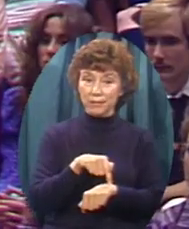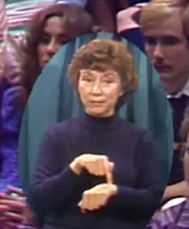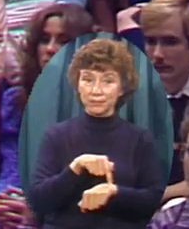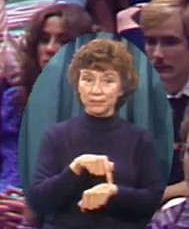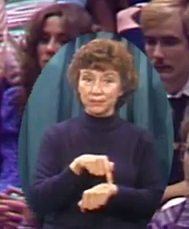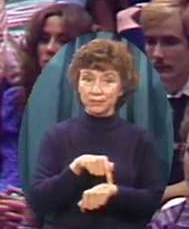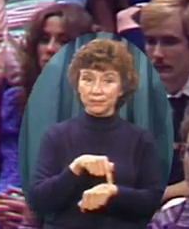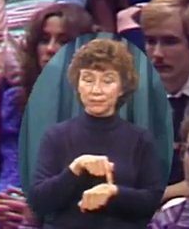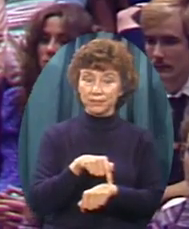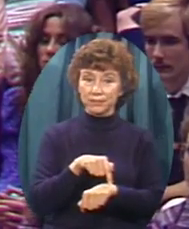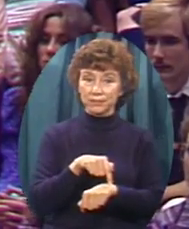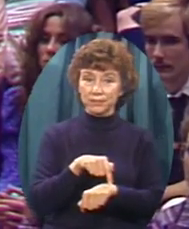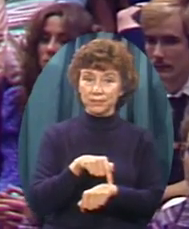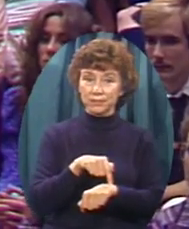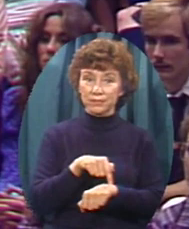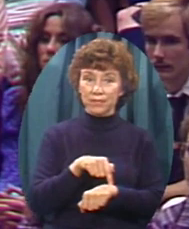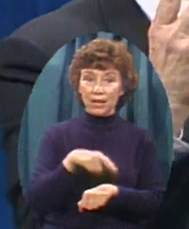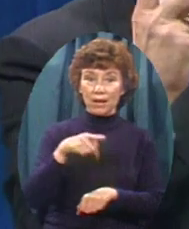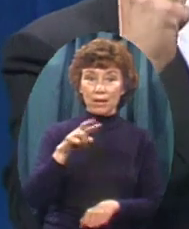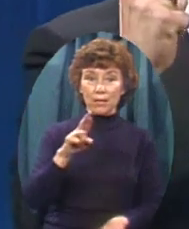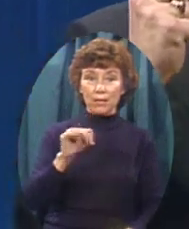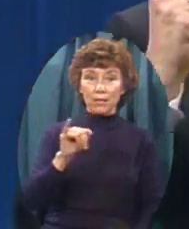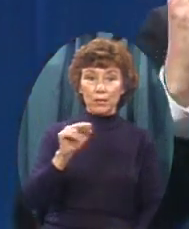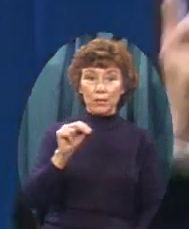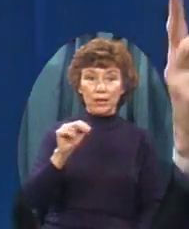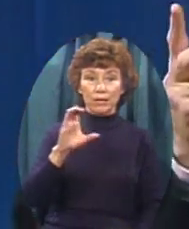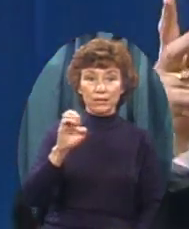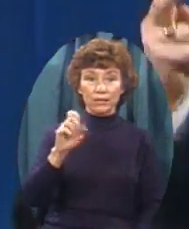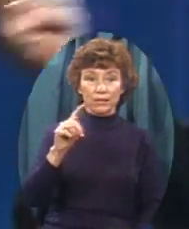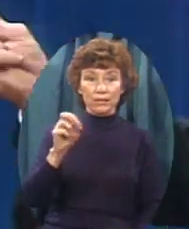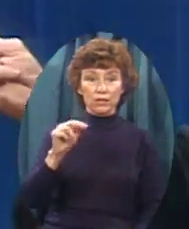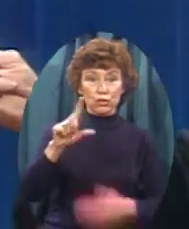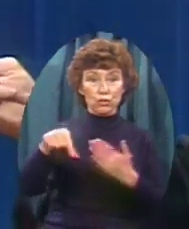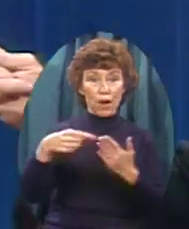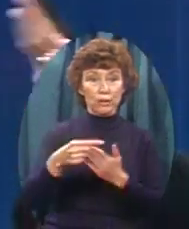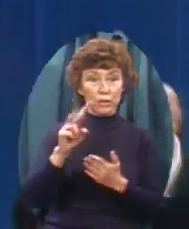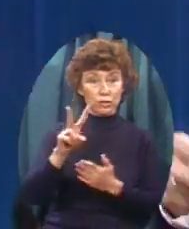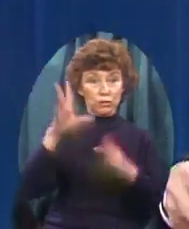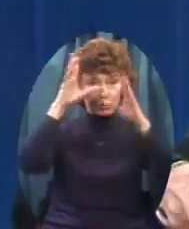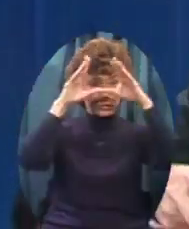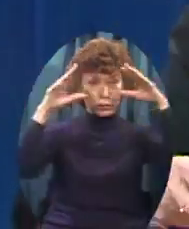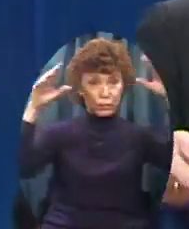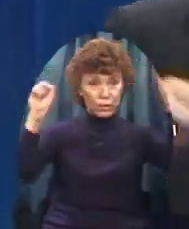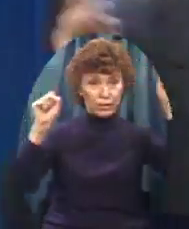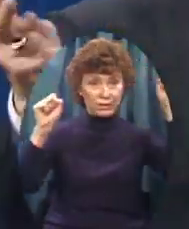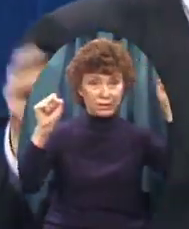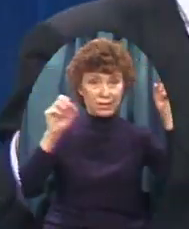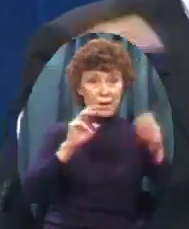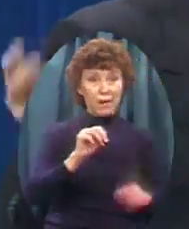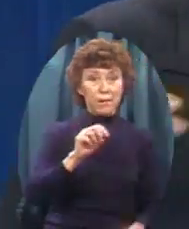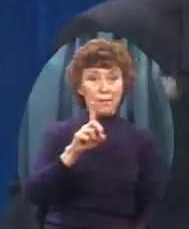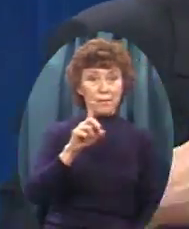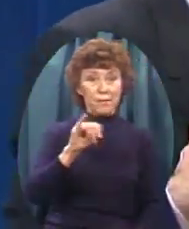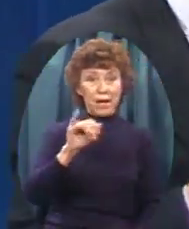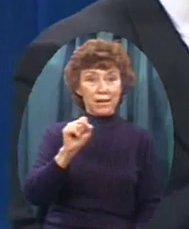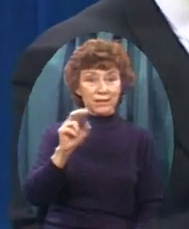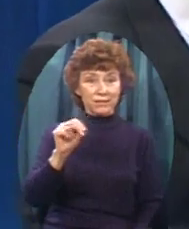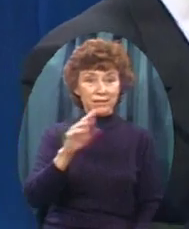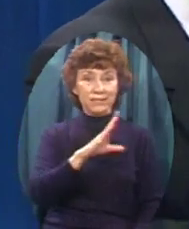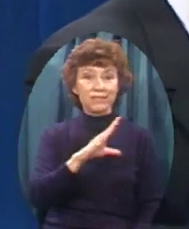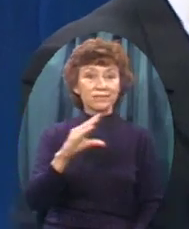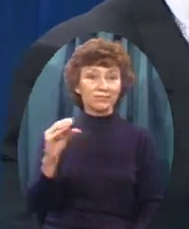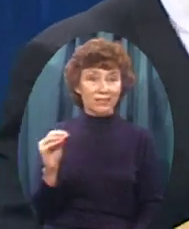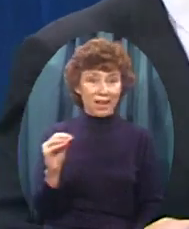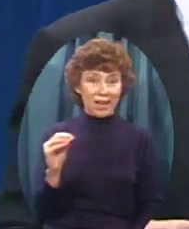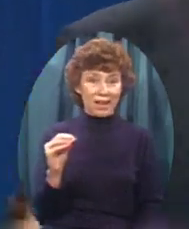they've graduated At least two presidents James Madison And Woodrow Wilson Both Virginians They didn't have any From their area We had to